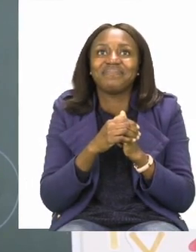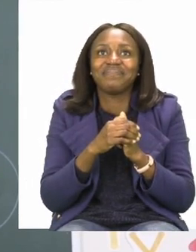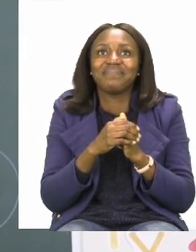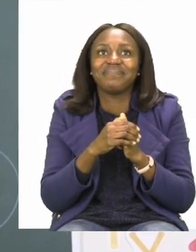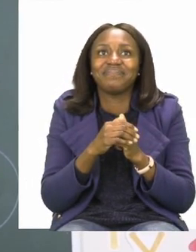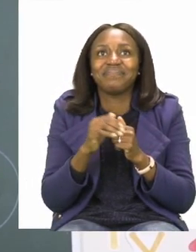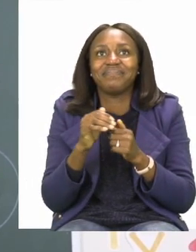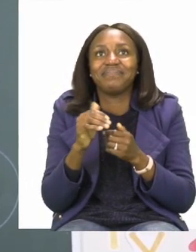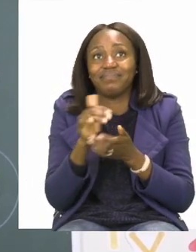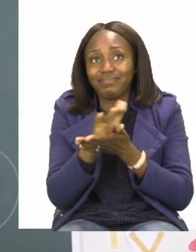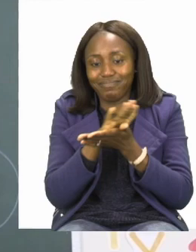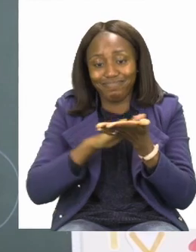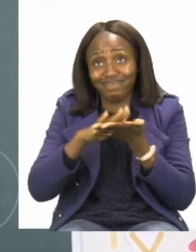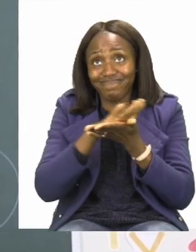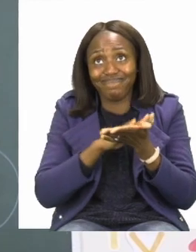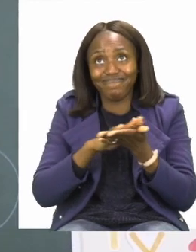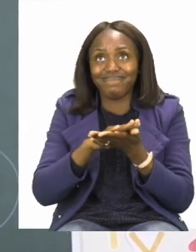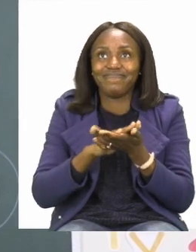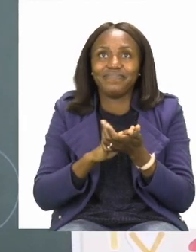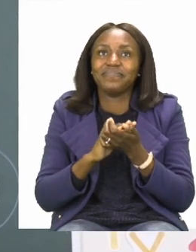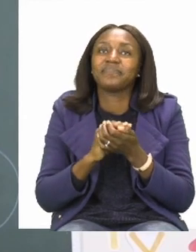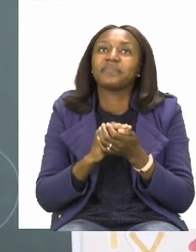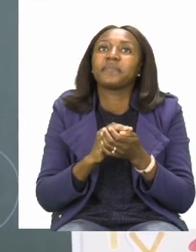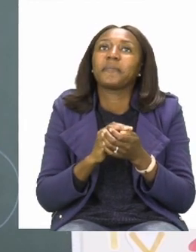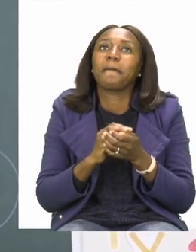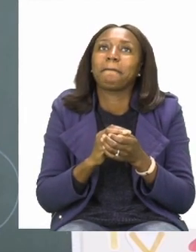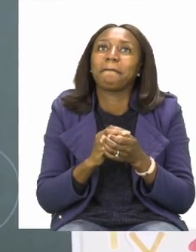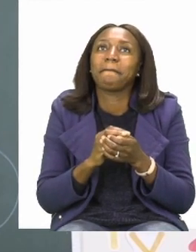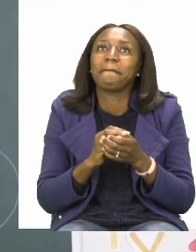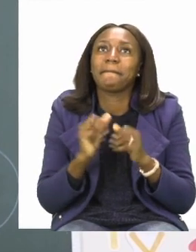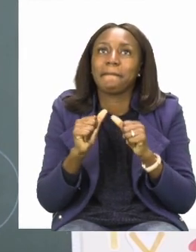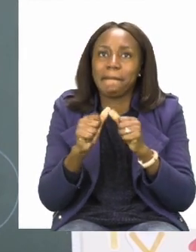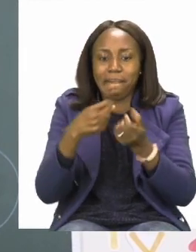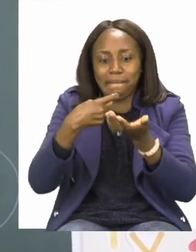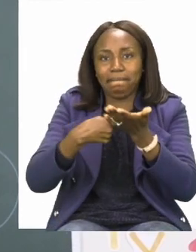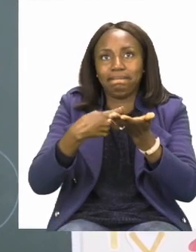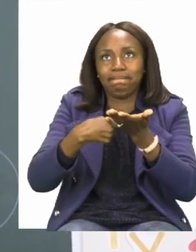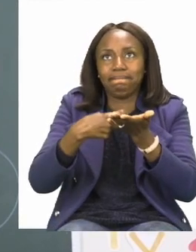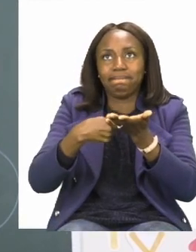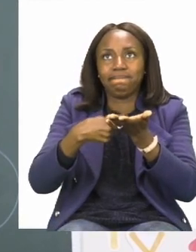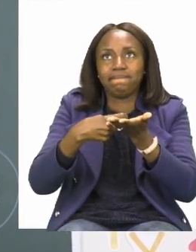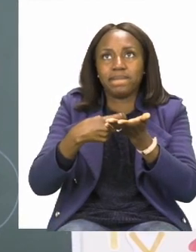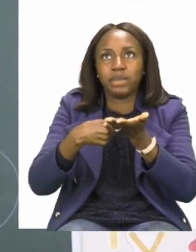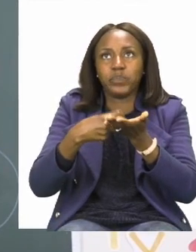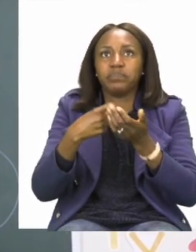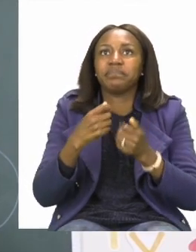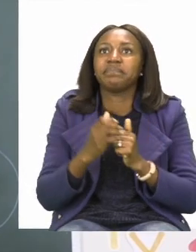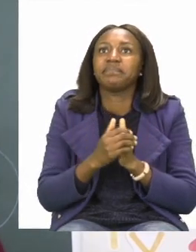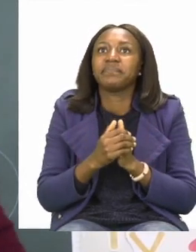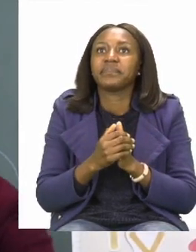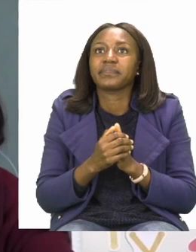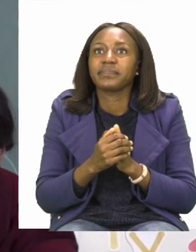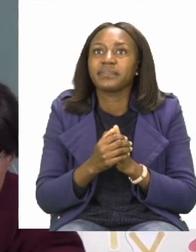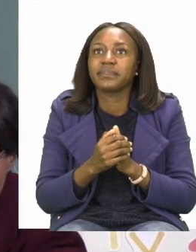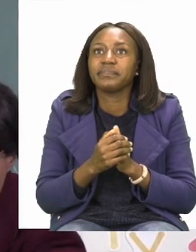out and clean it quickly. Then, the next thing we have is a spoon. Let's see if our spoon